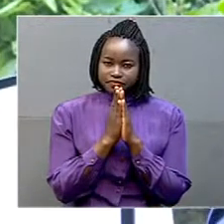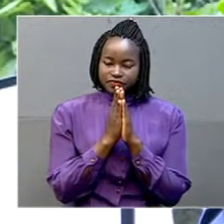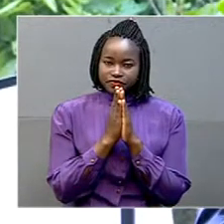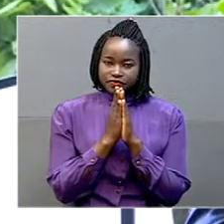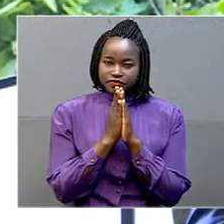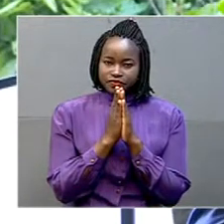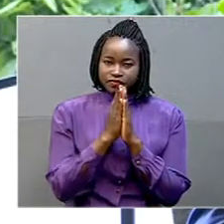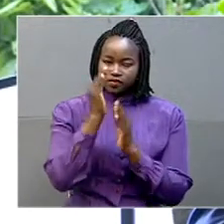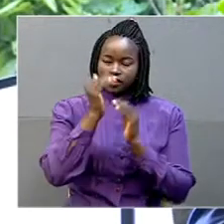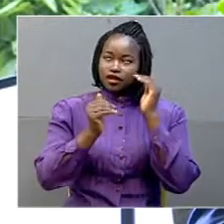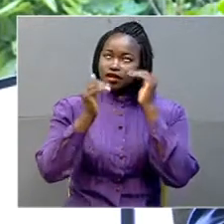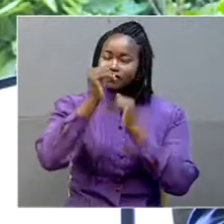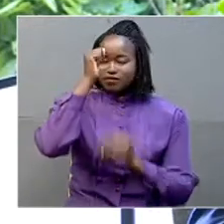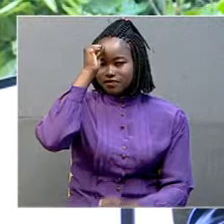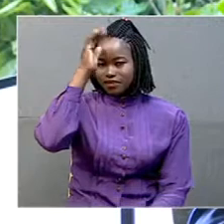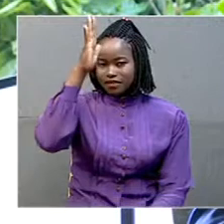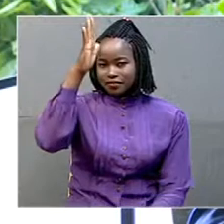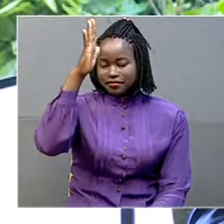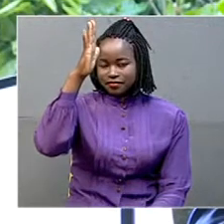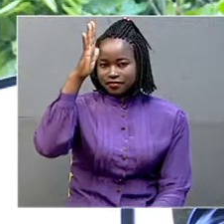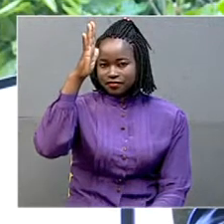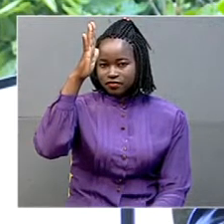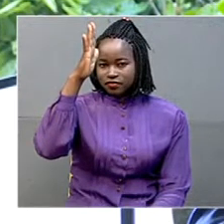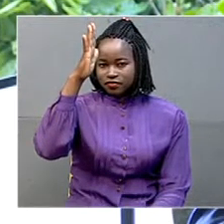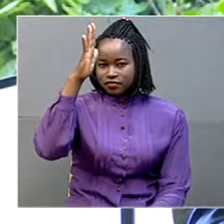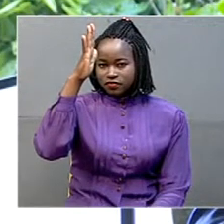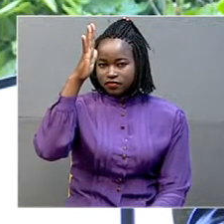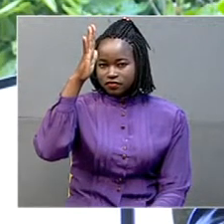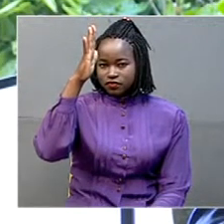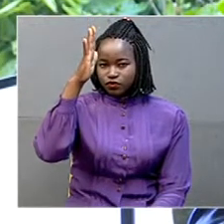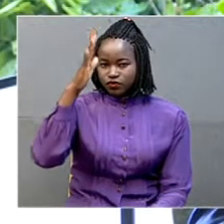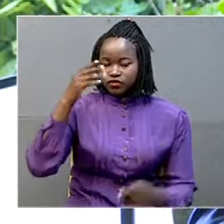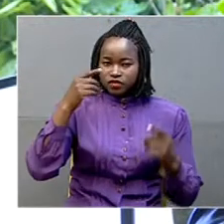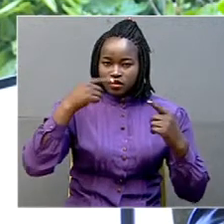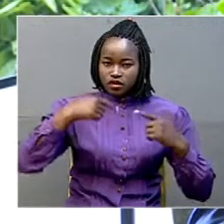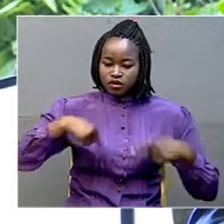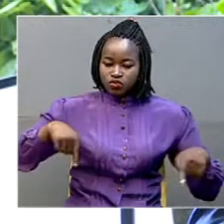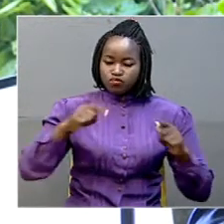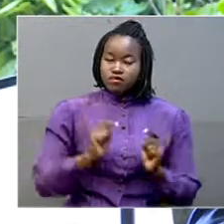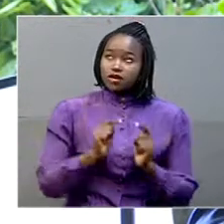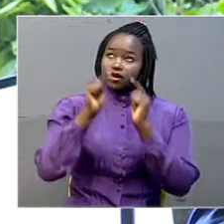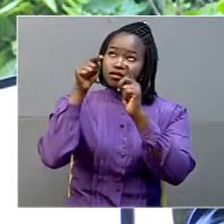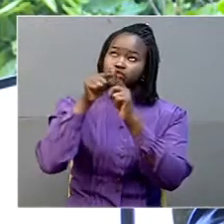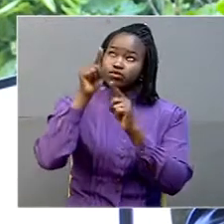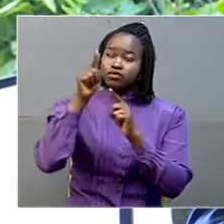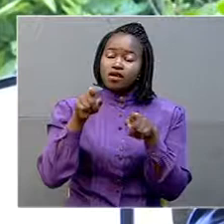Heavenly Father, we come to you today as a nation,